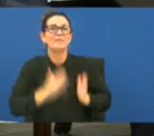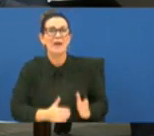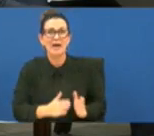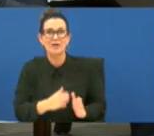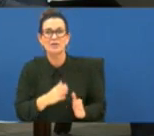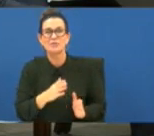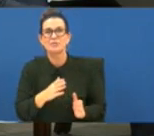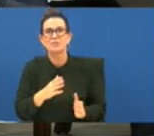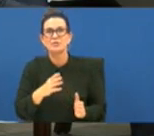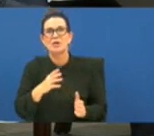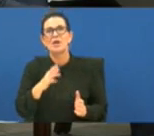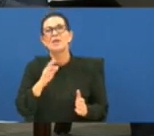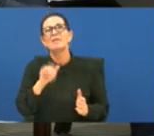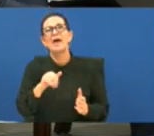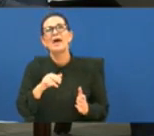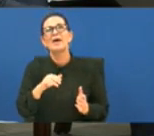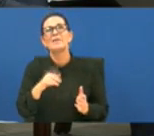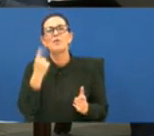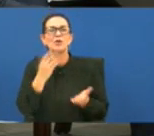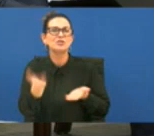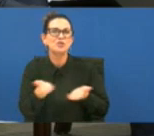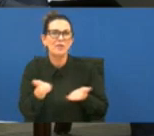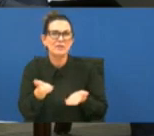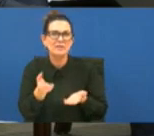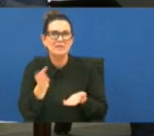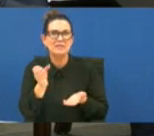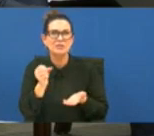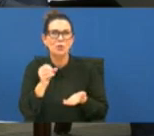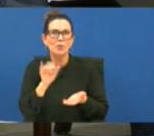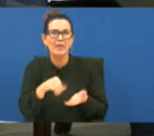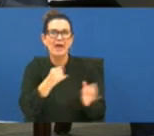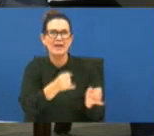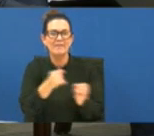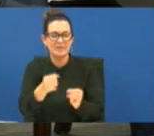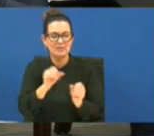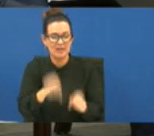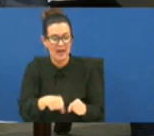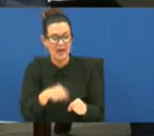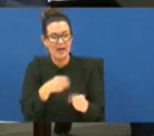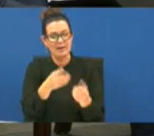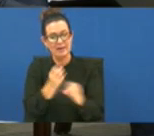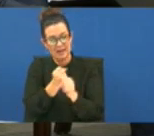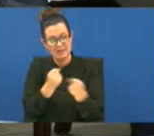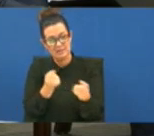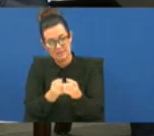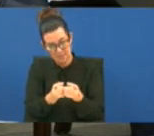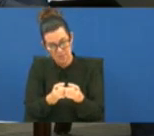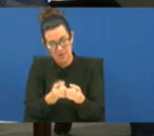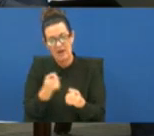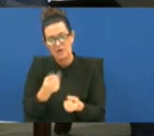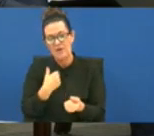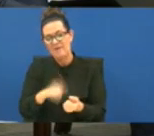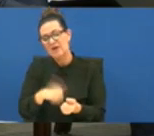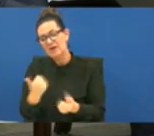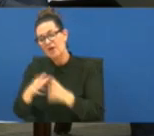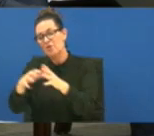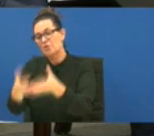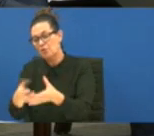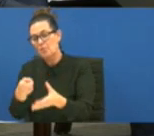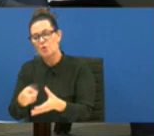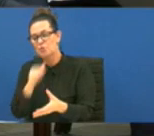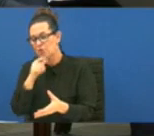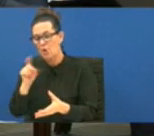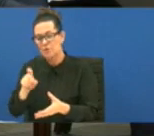services um so that individuals can be supported and then there's a subset of individuals who won't need